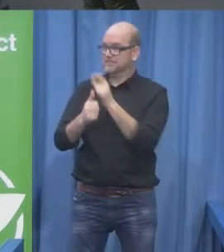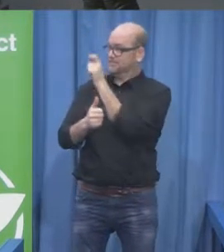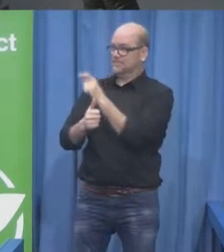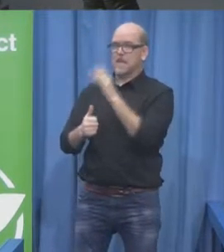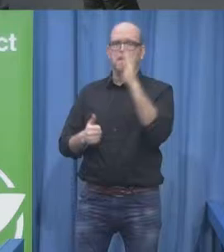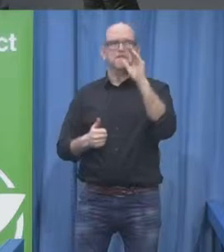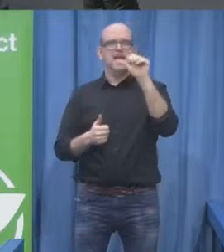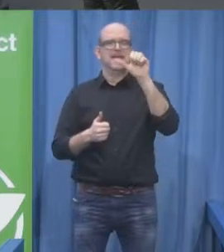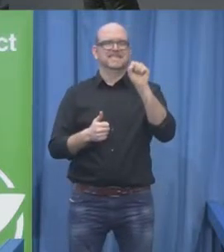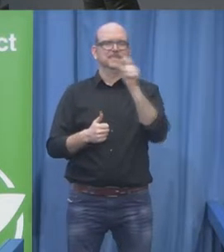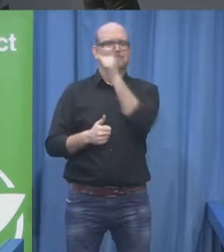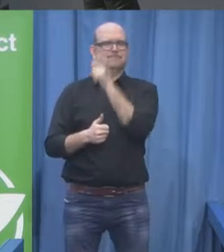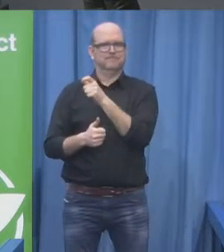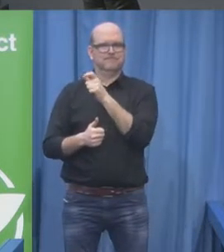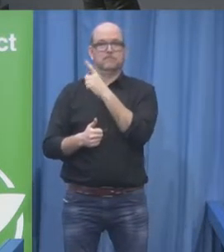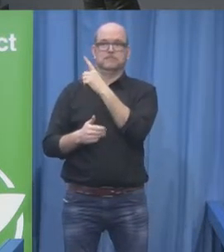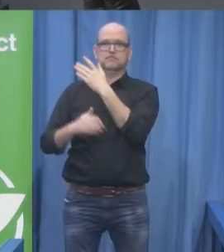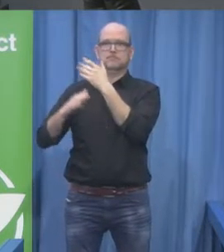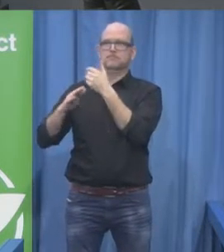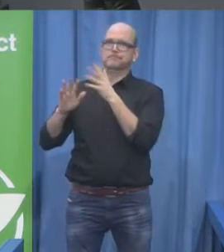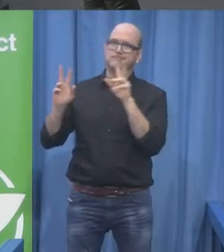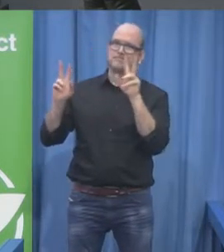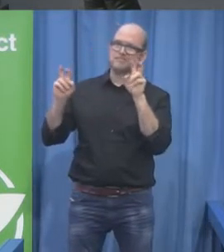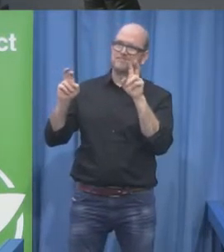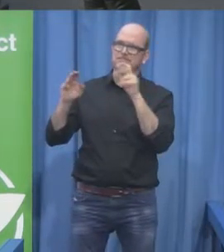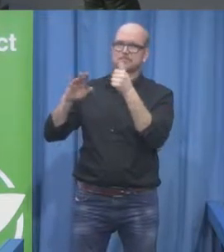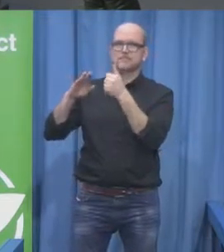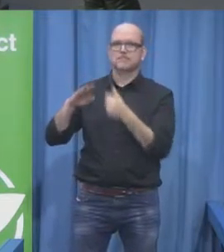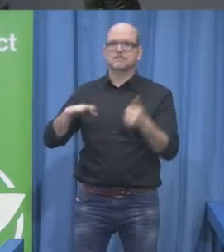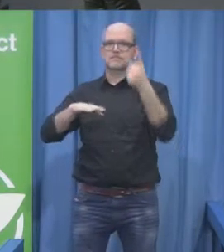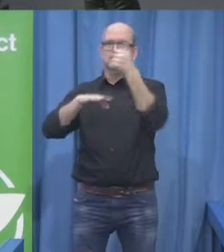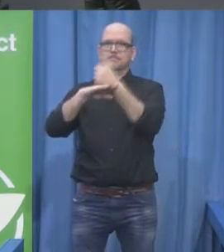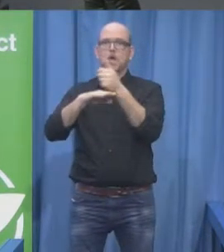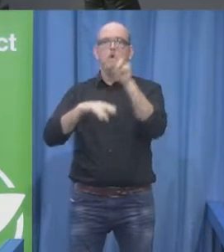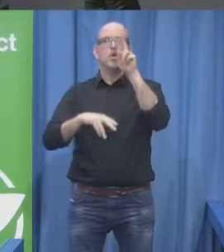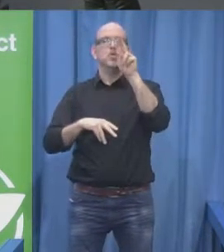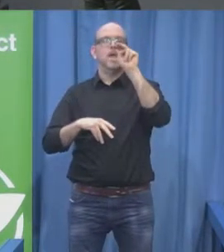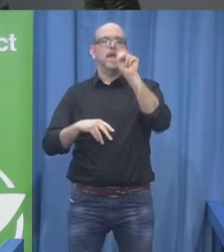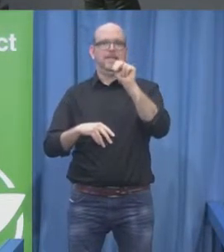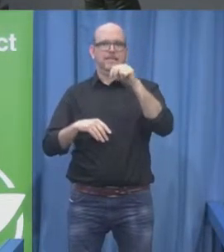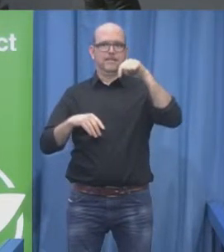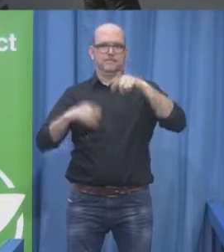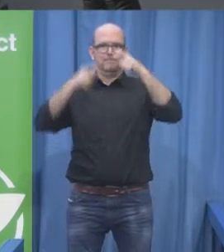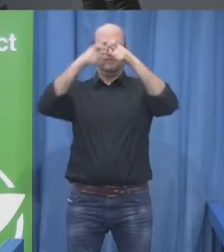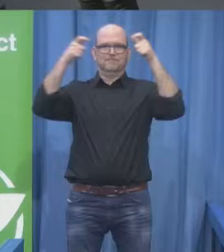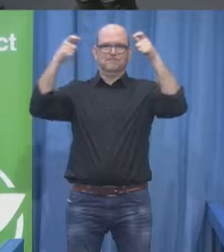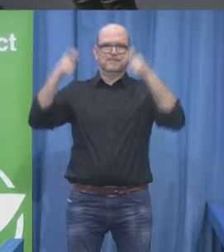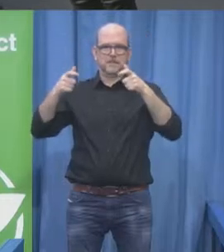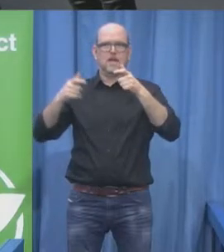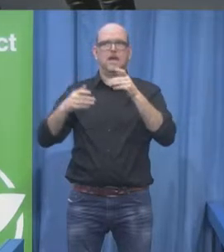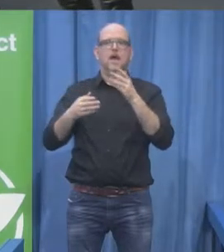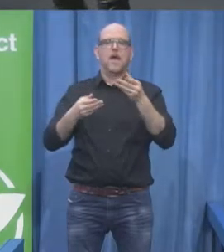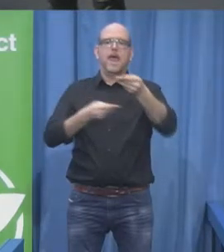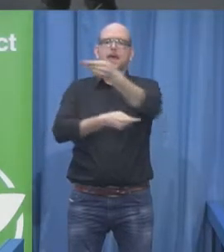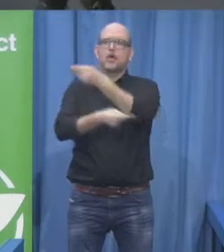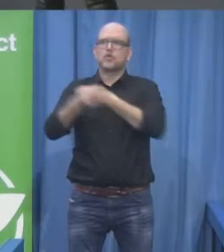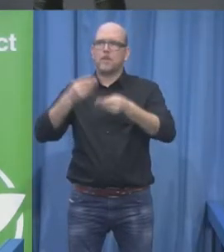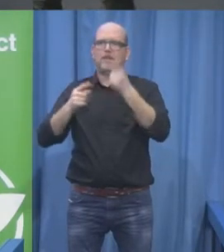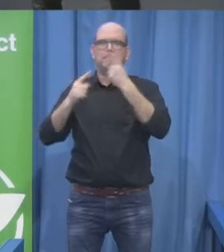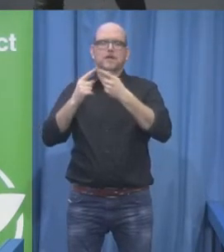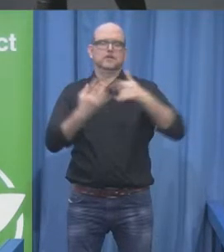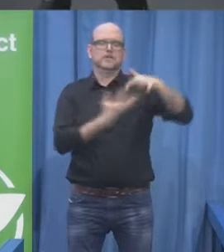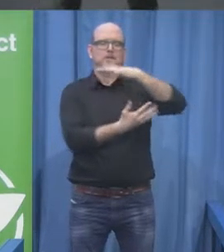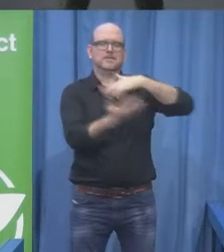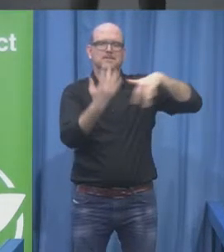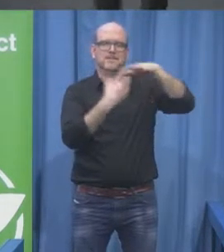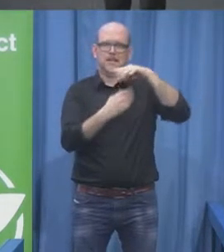of Social Policy and Development of the UN Department of Economics and Social Affairs. However for all of us she is